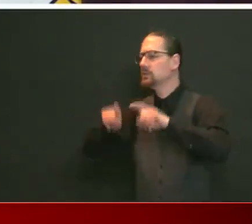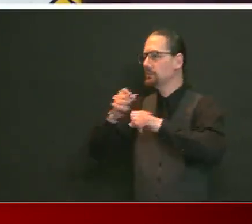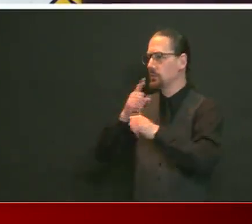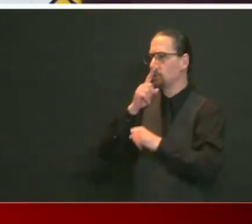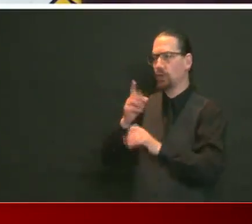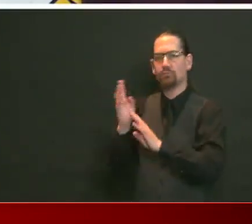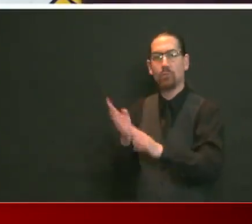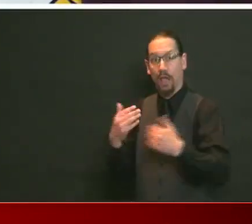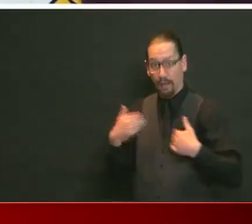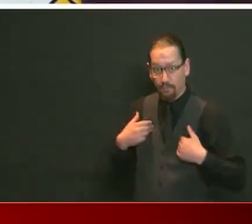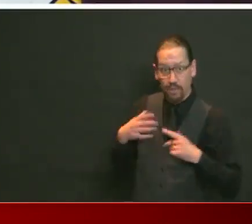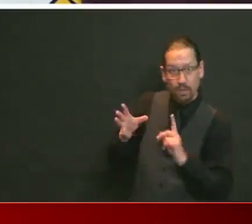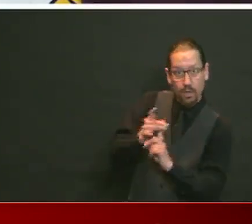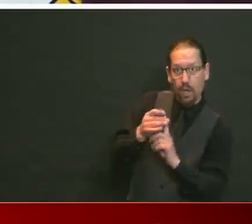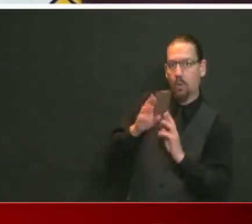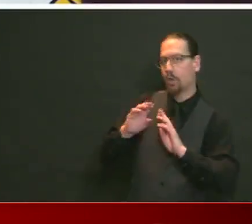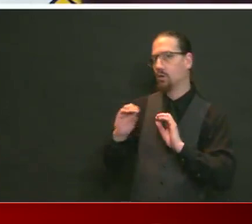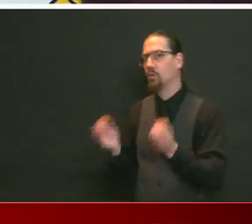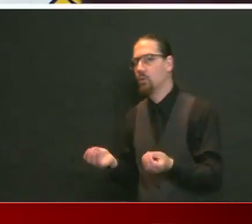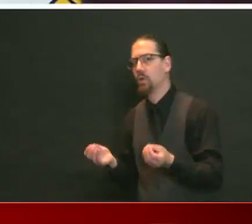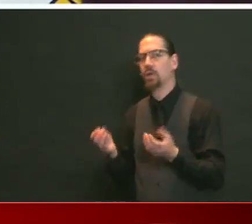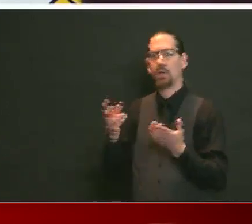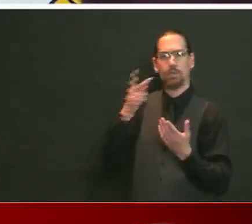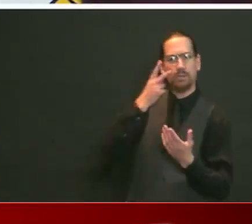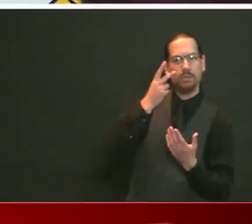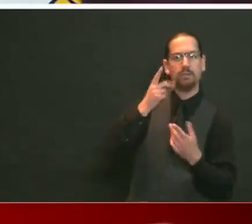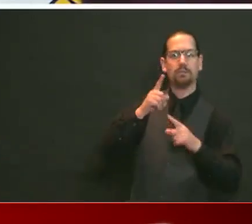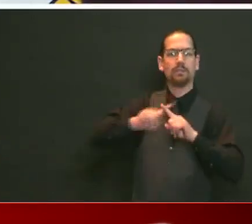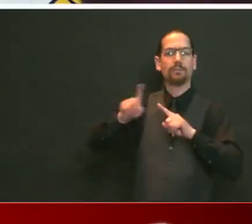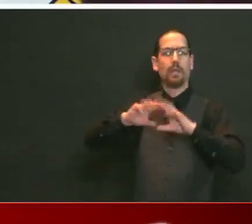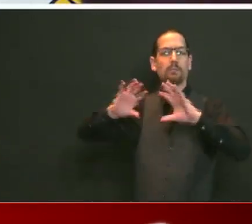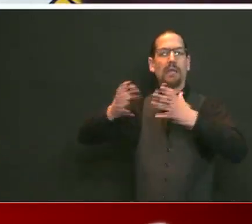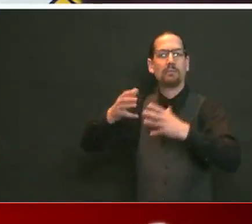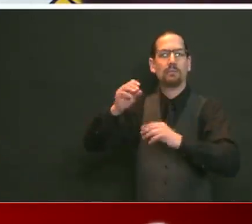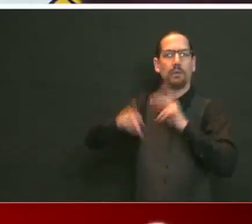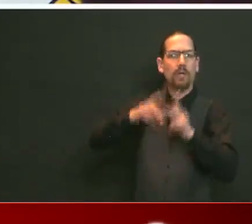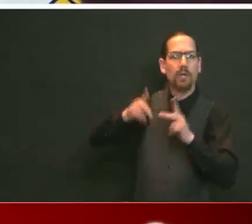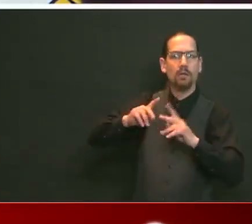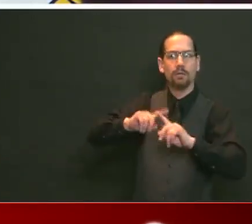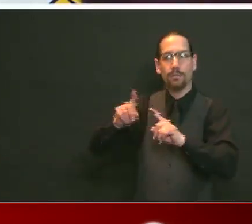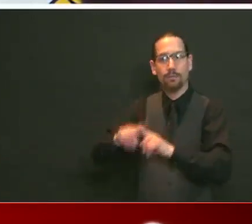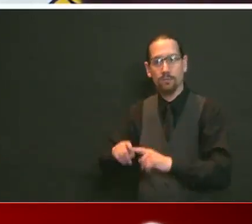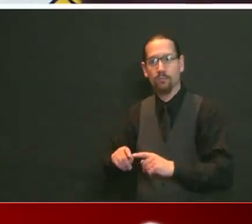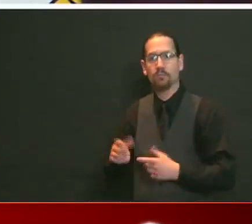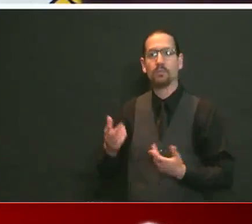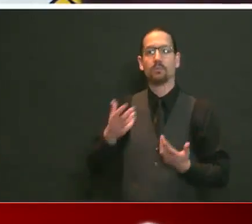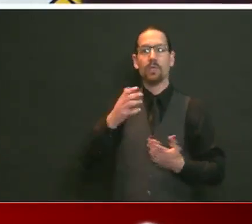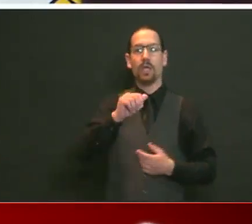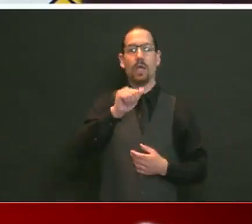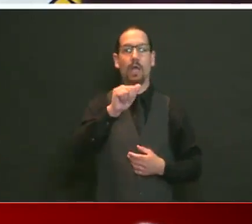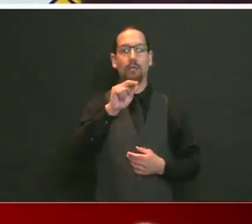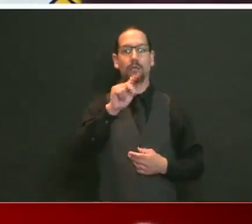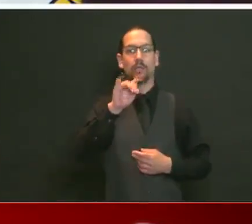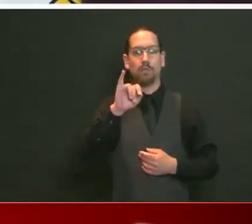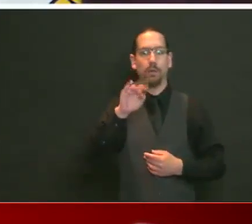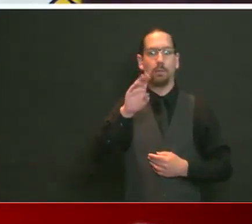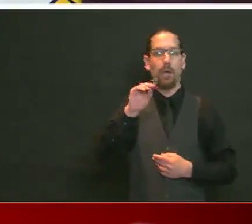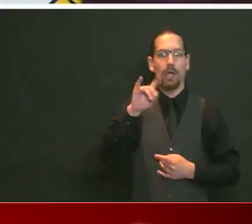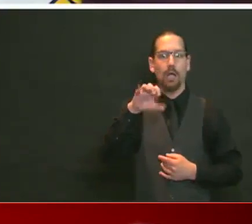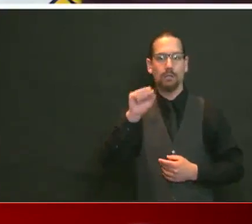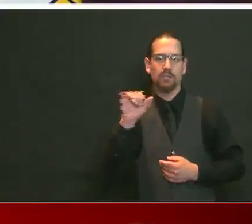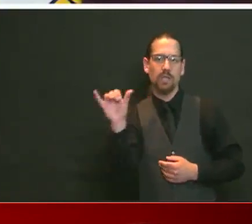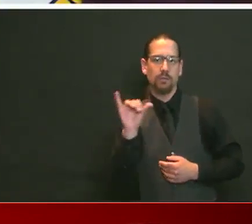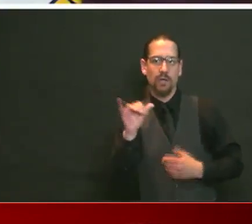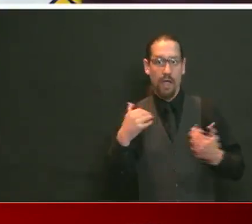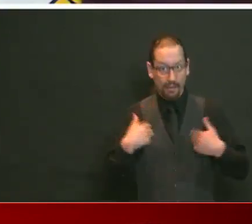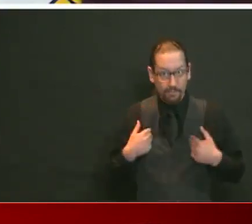Island, how many, what percent of our population has built up antibodies. Are there any particular communities we should be worried about? And then outbreaks.